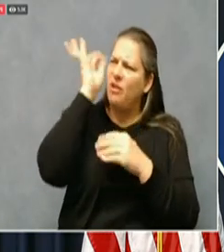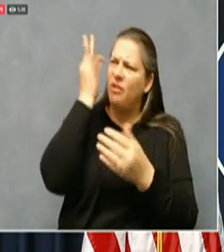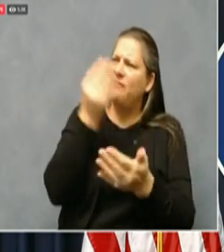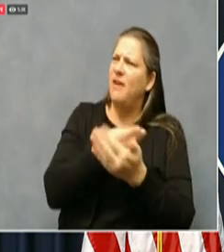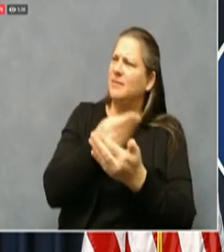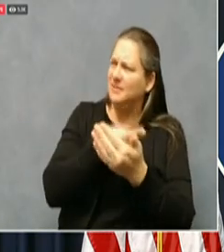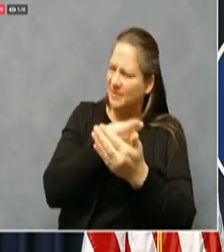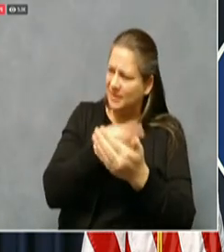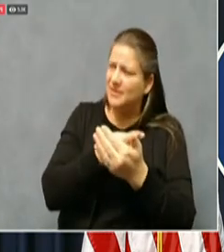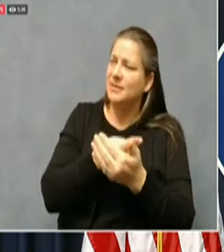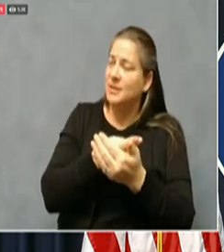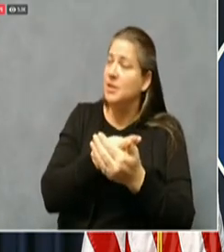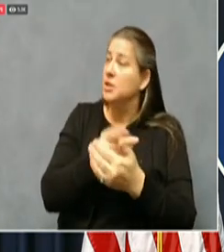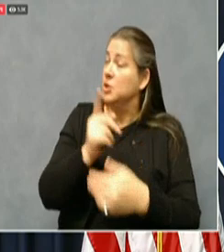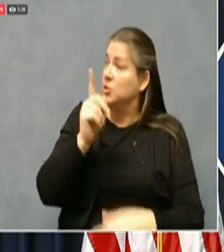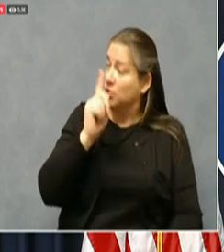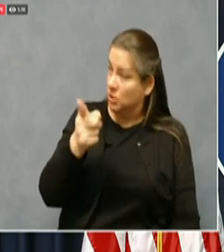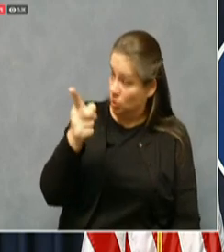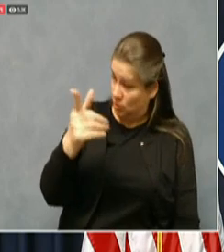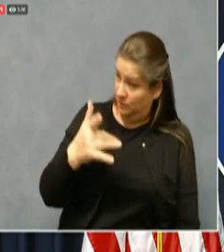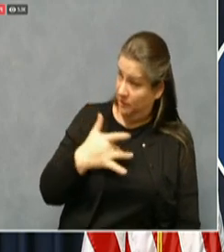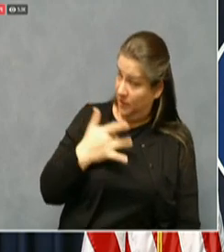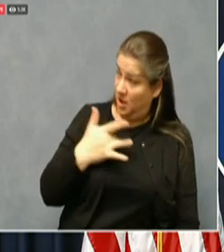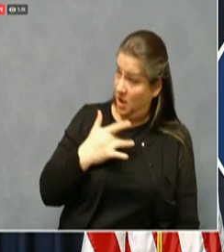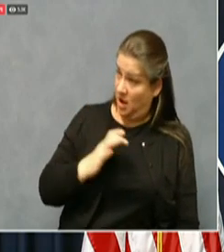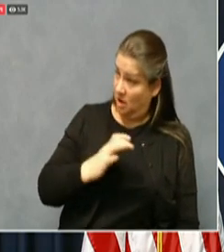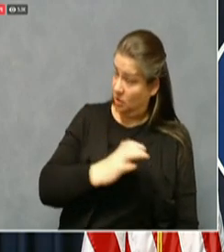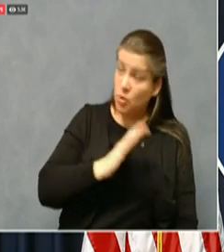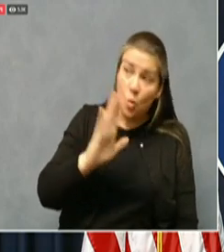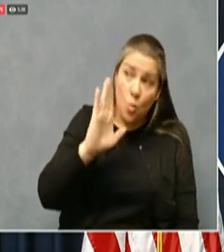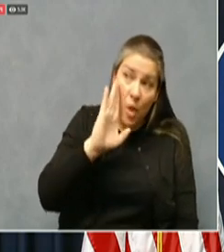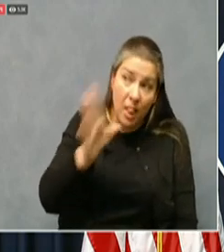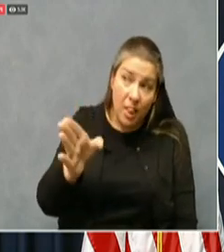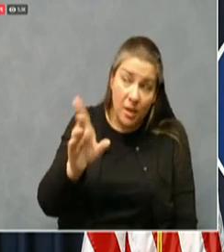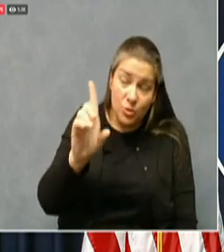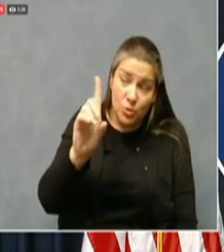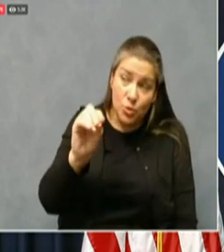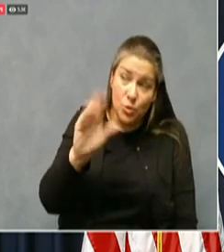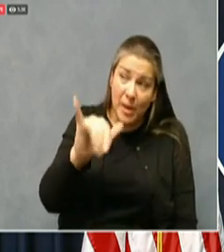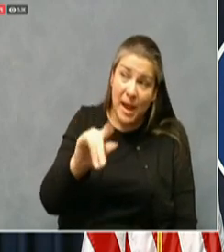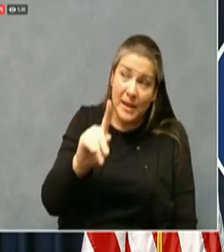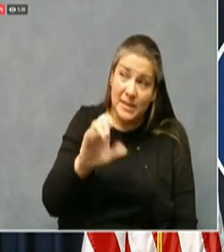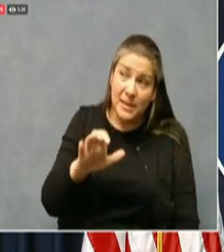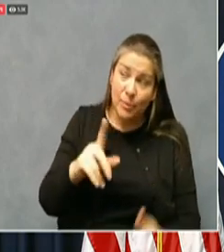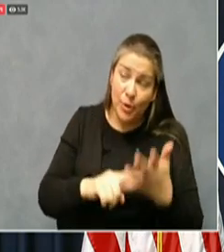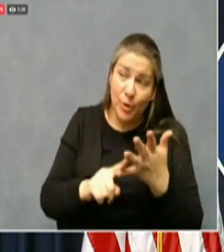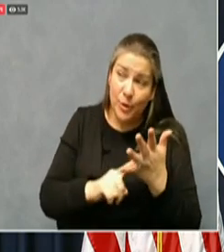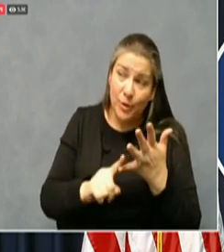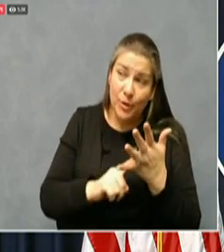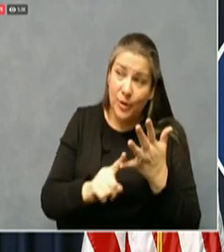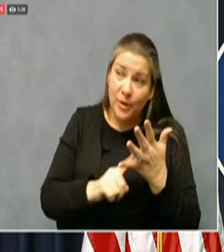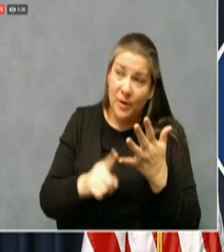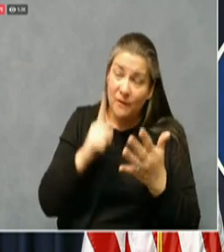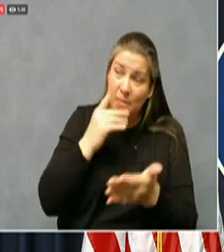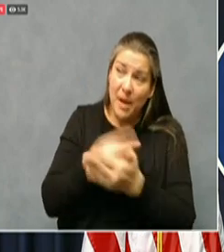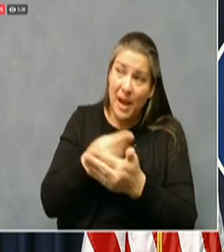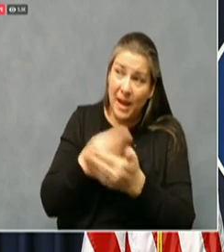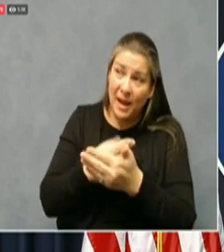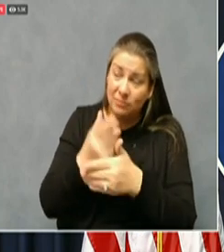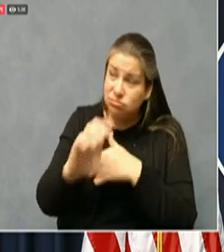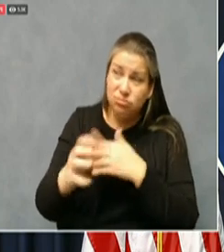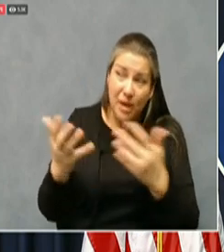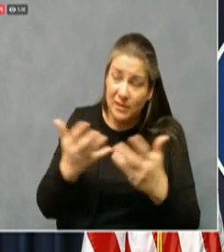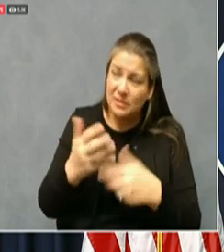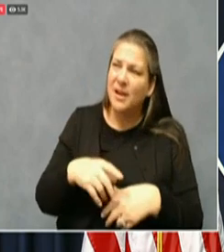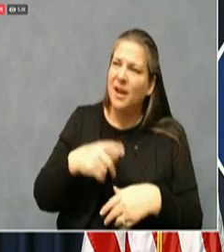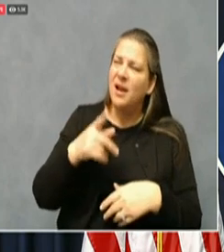shove, do you think that Congress will act by the end of December on another round of funding? And there's also been talk out of Washington of